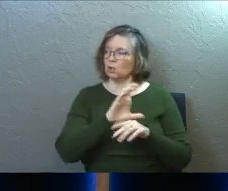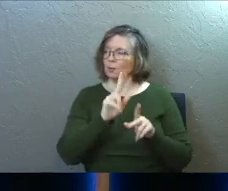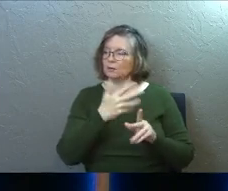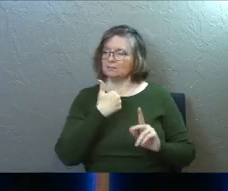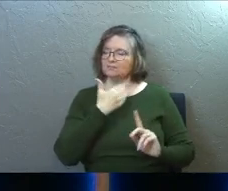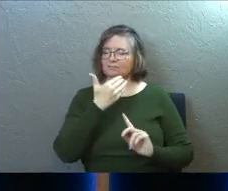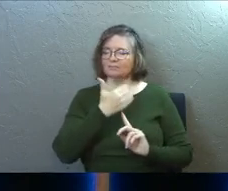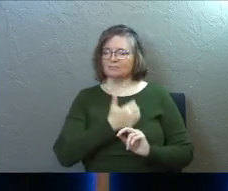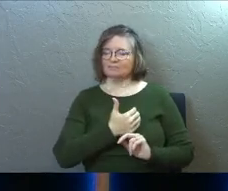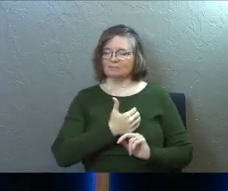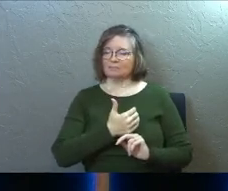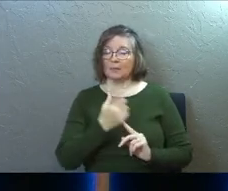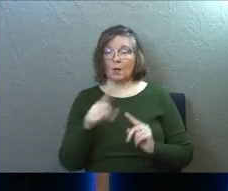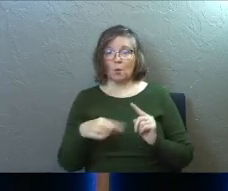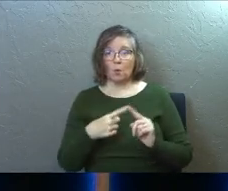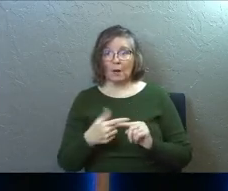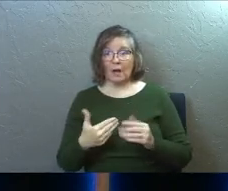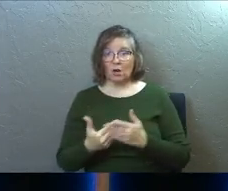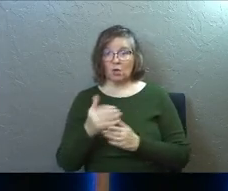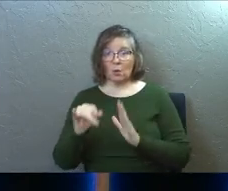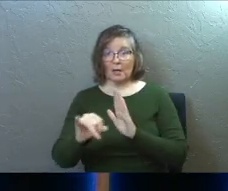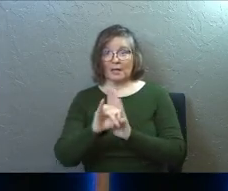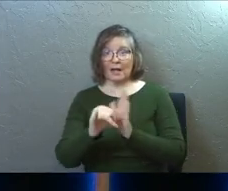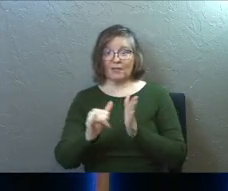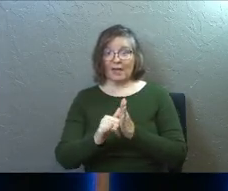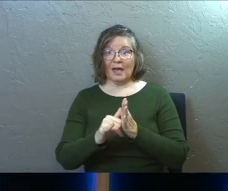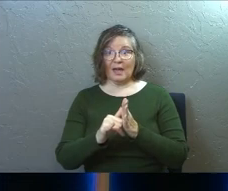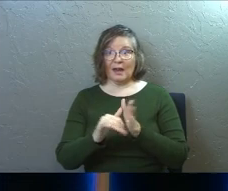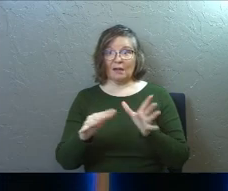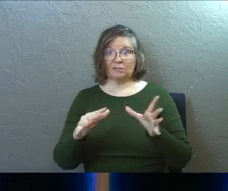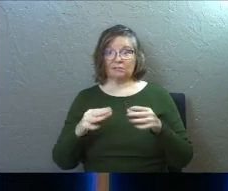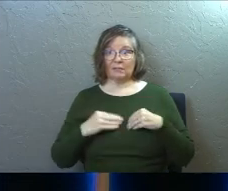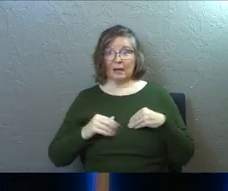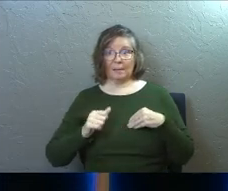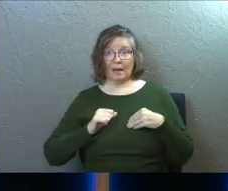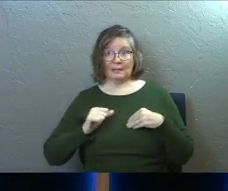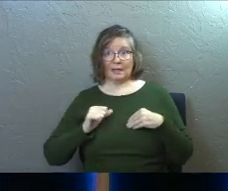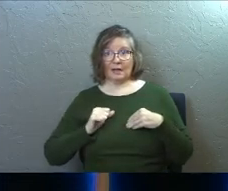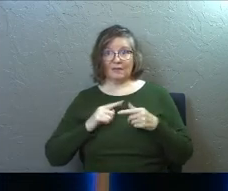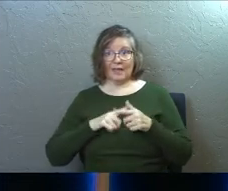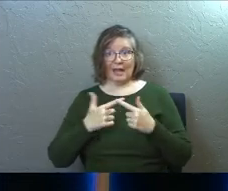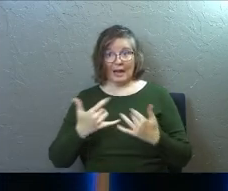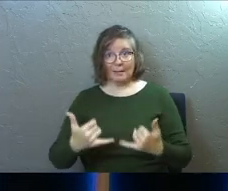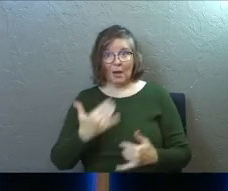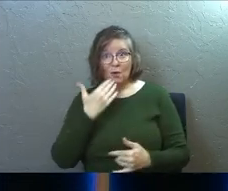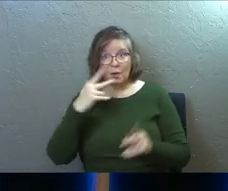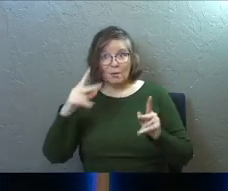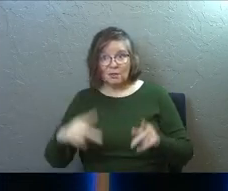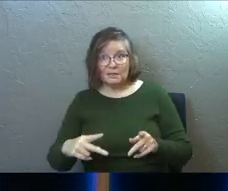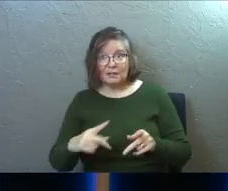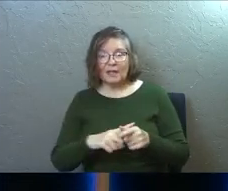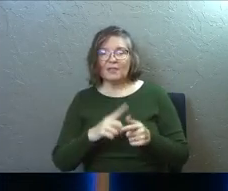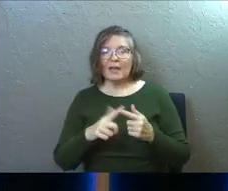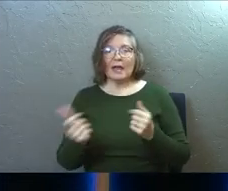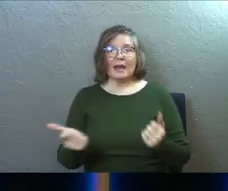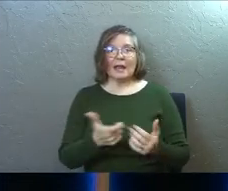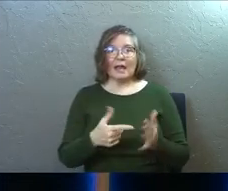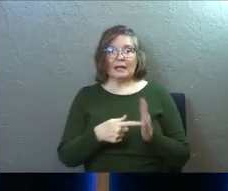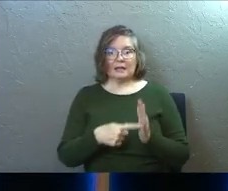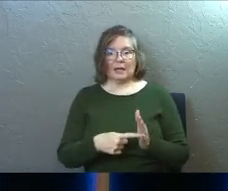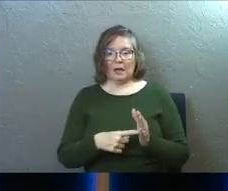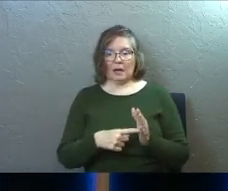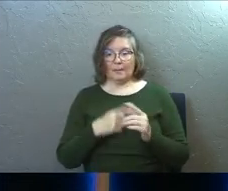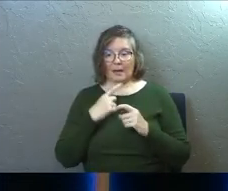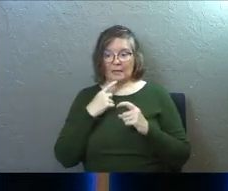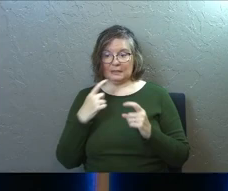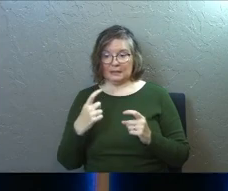person. And once I had a new identity that I wrapped around myself, that I'm now a good person, then any indication